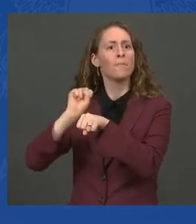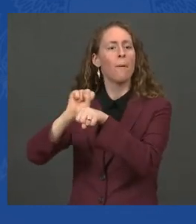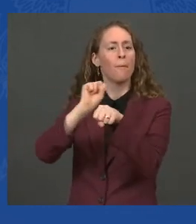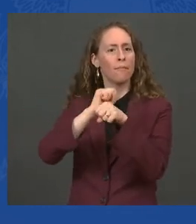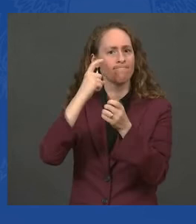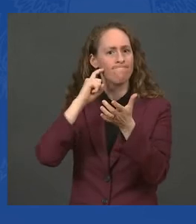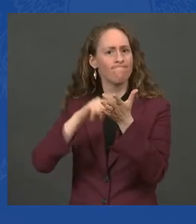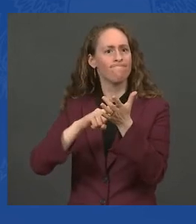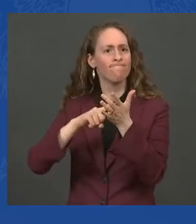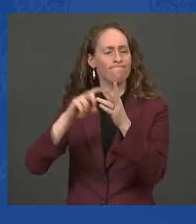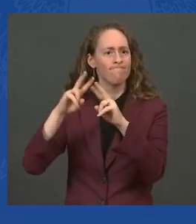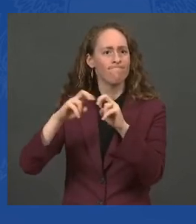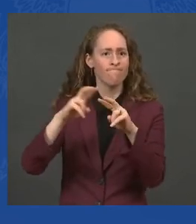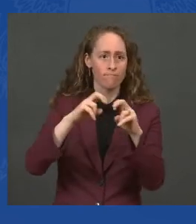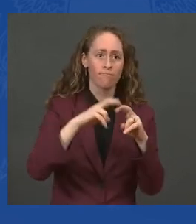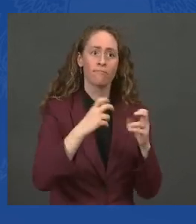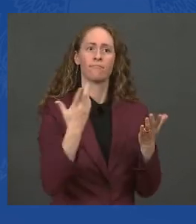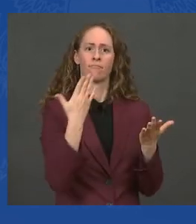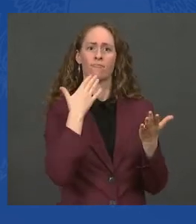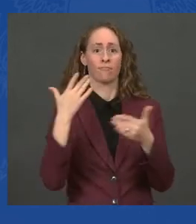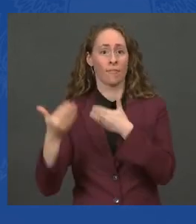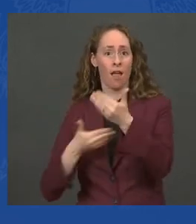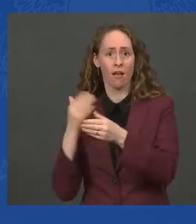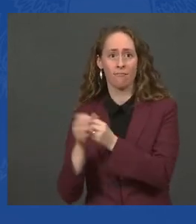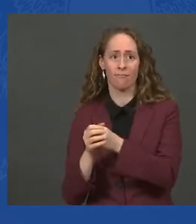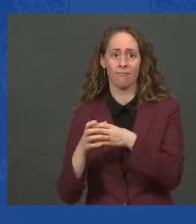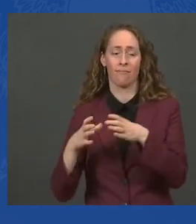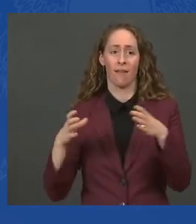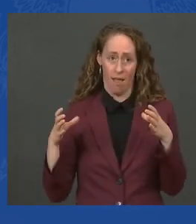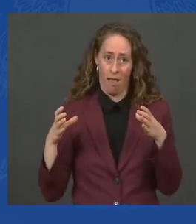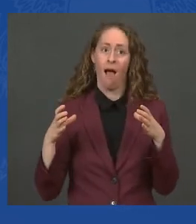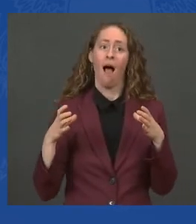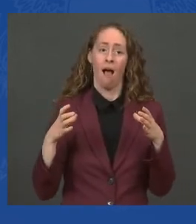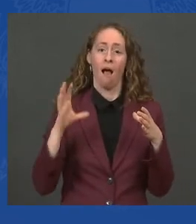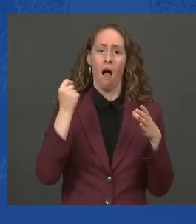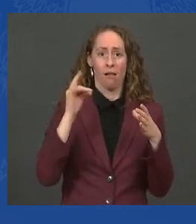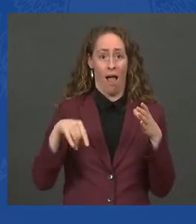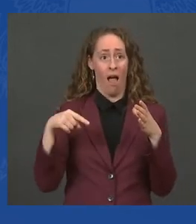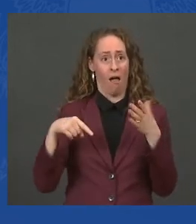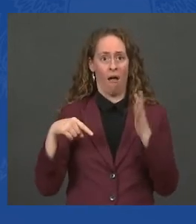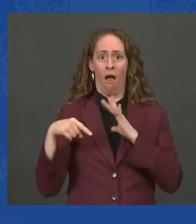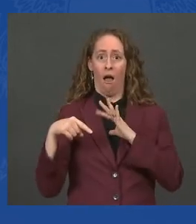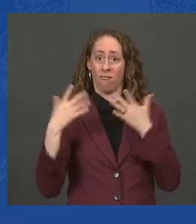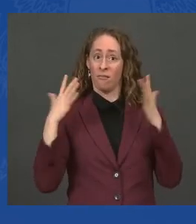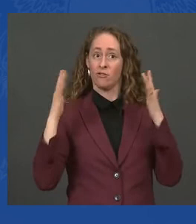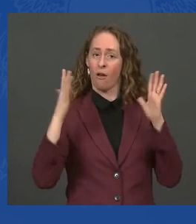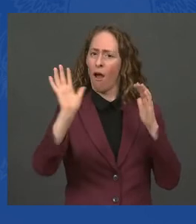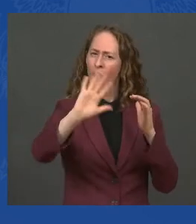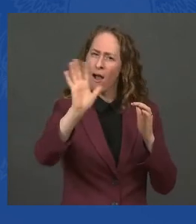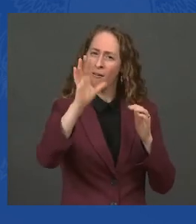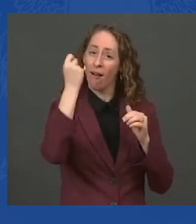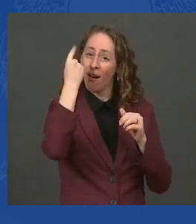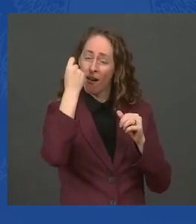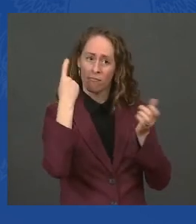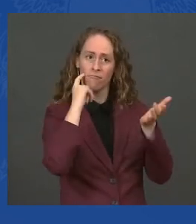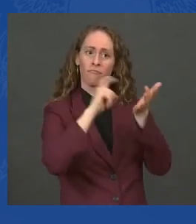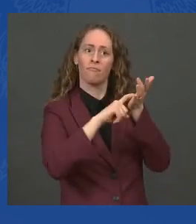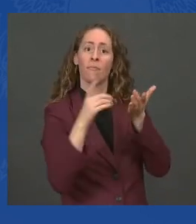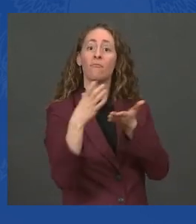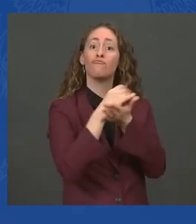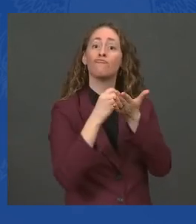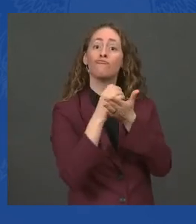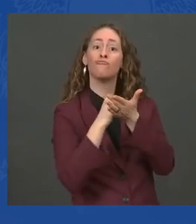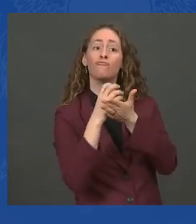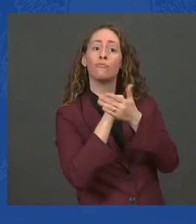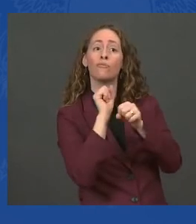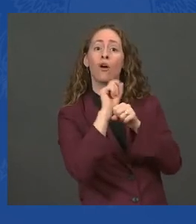Americans, often ignored in the past and past recoveries. Workers in transportation and warehouses have seen their wages go up